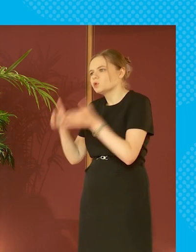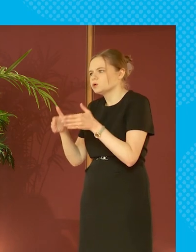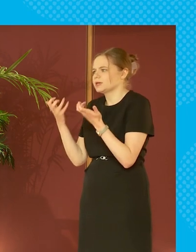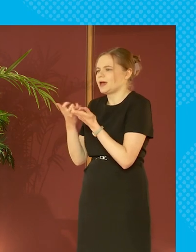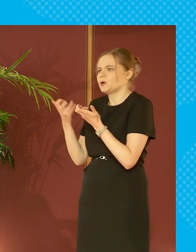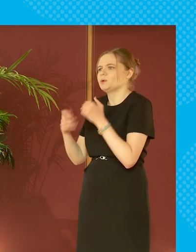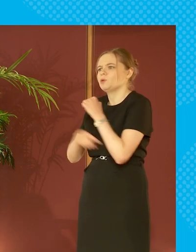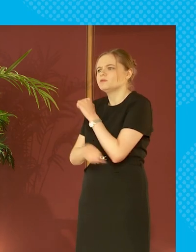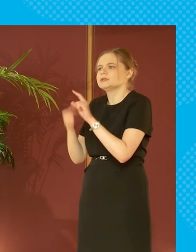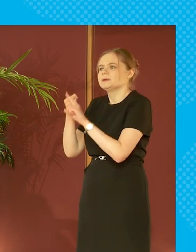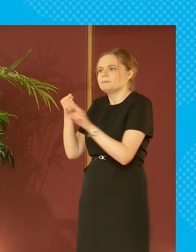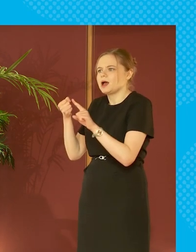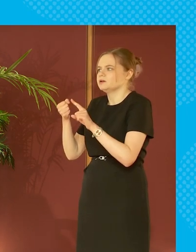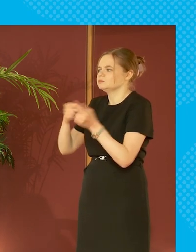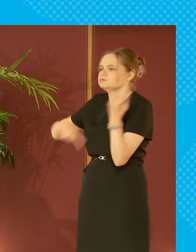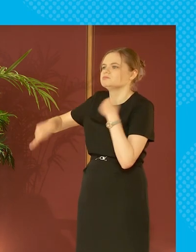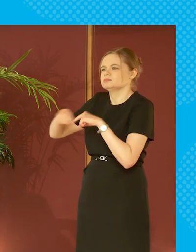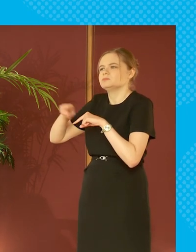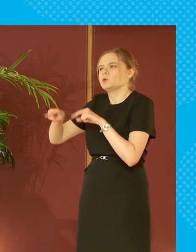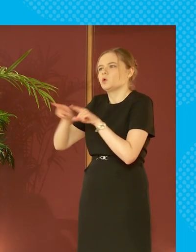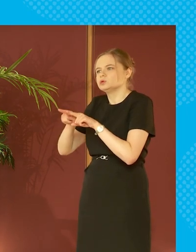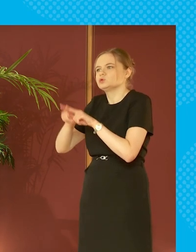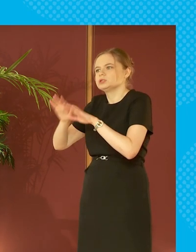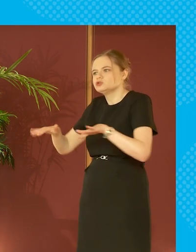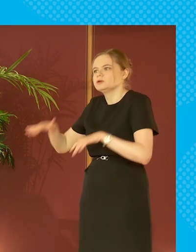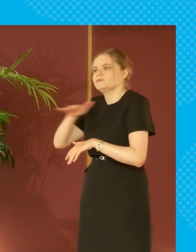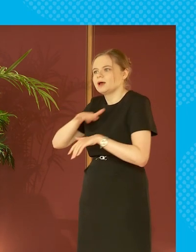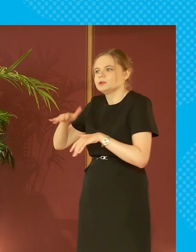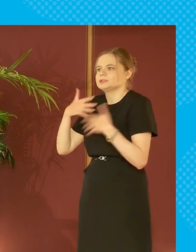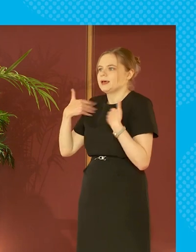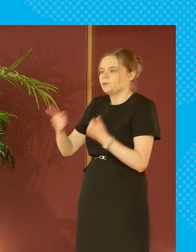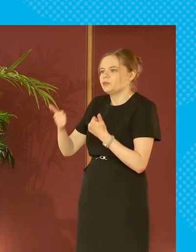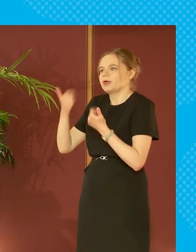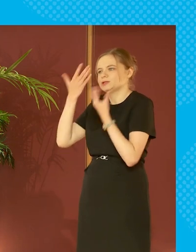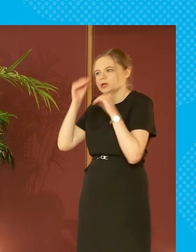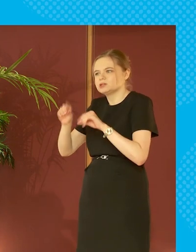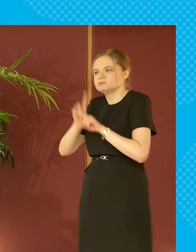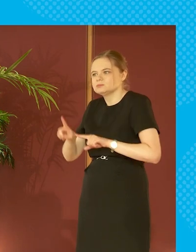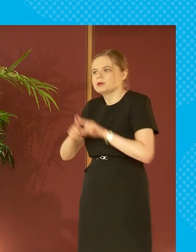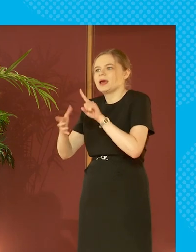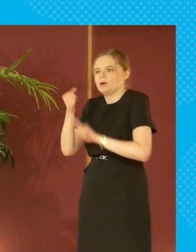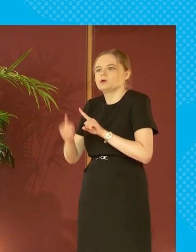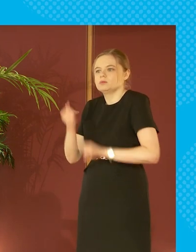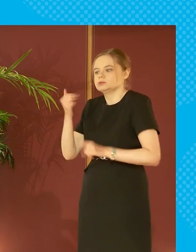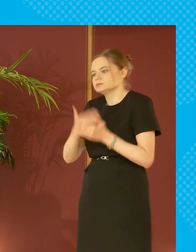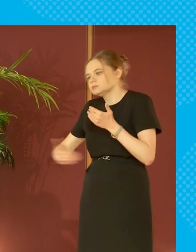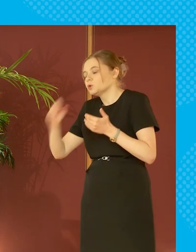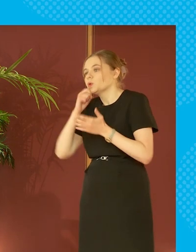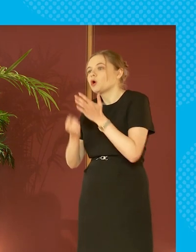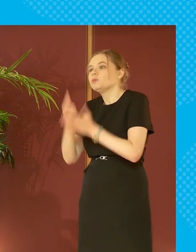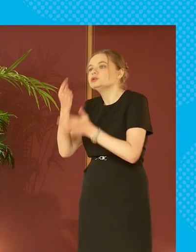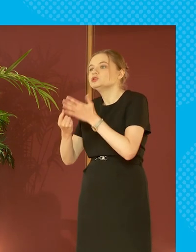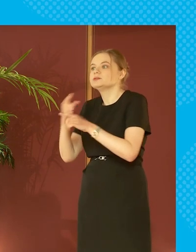wider inequalities on children and families' health, education and other outcomes. There will be opportunities